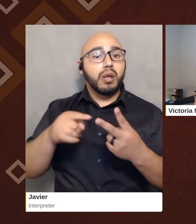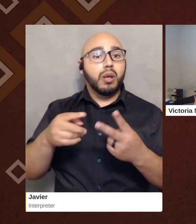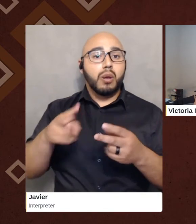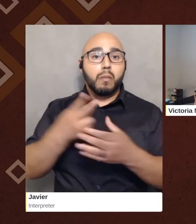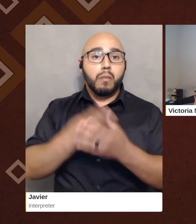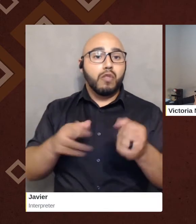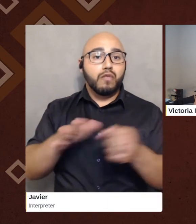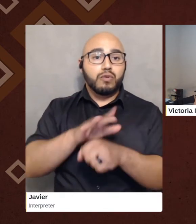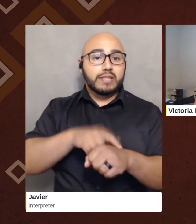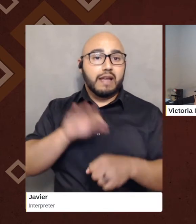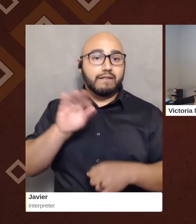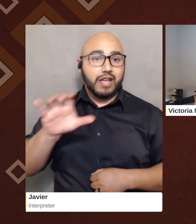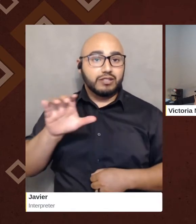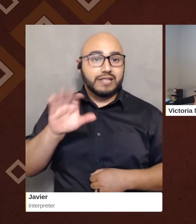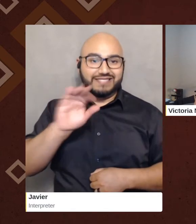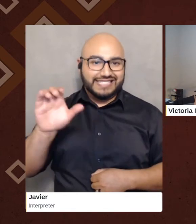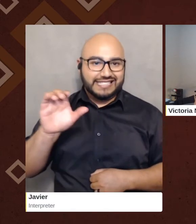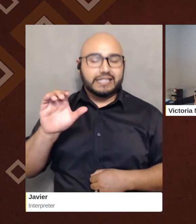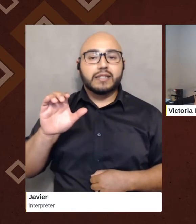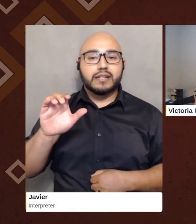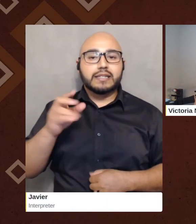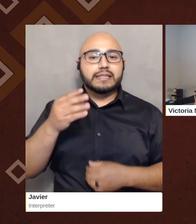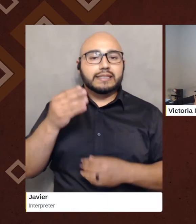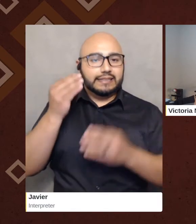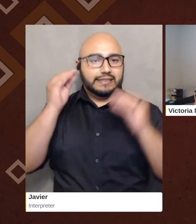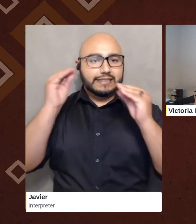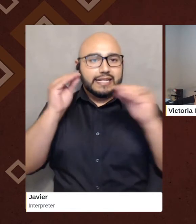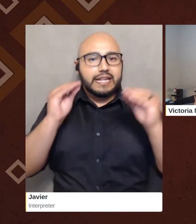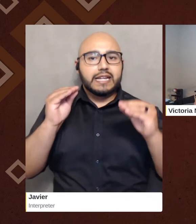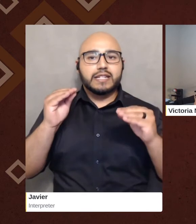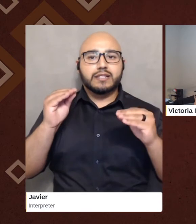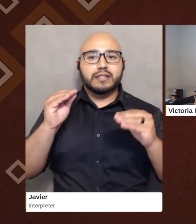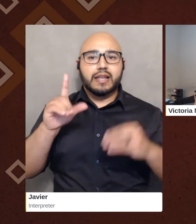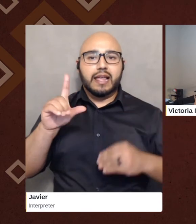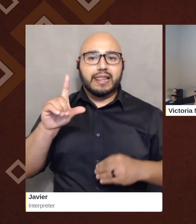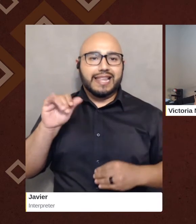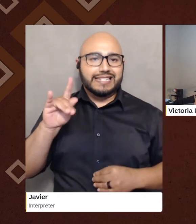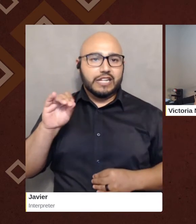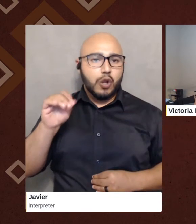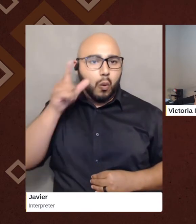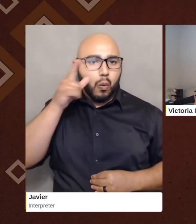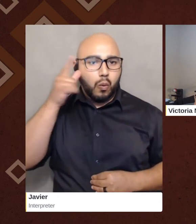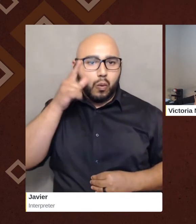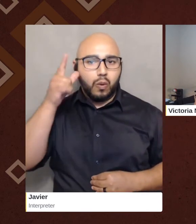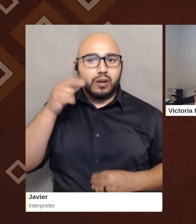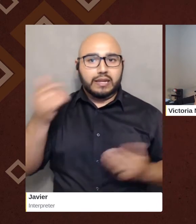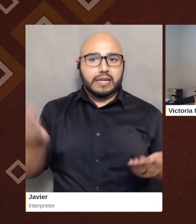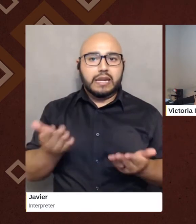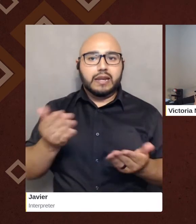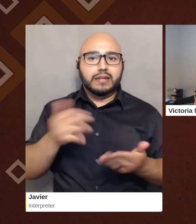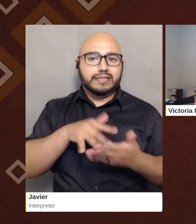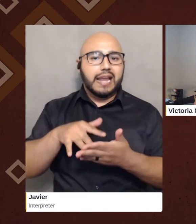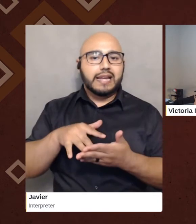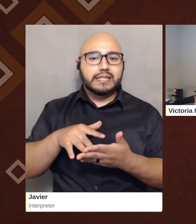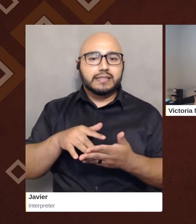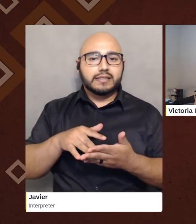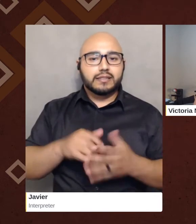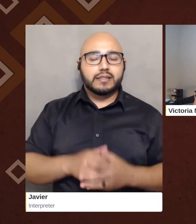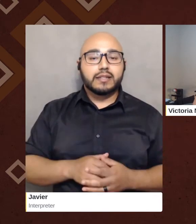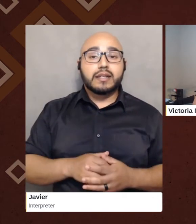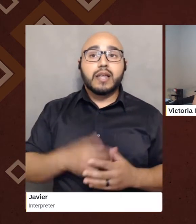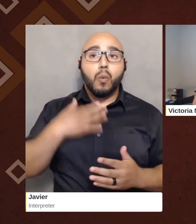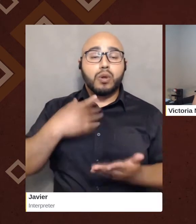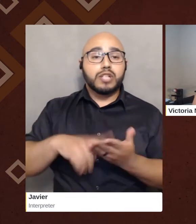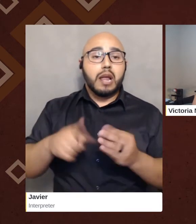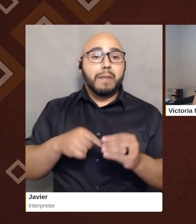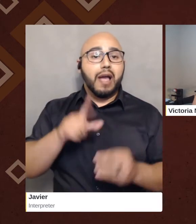Chicano Latino Studies out of the Ethnic Studies Department, and they are going to co-present on the topic of Latinx